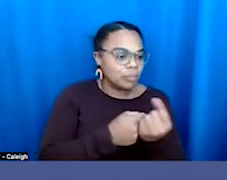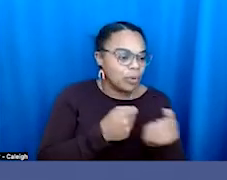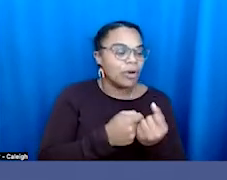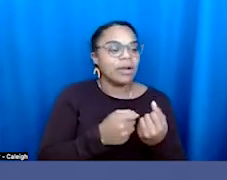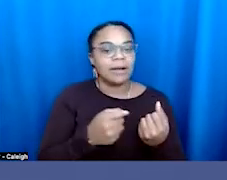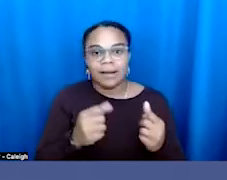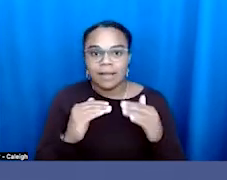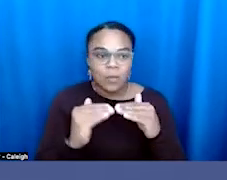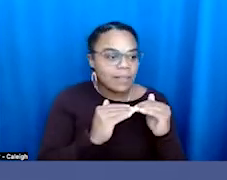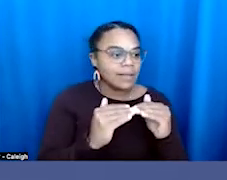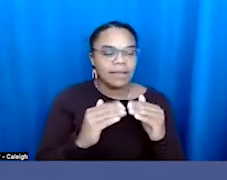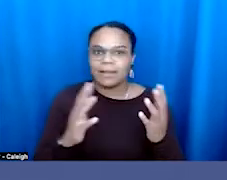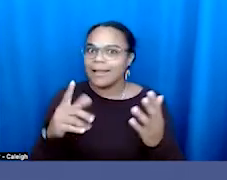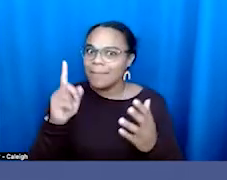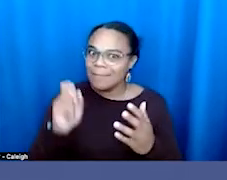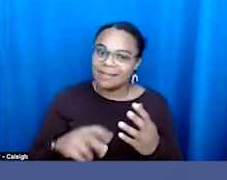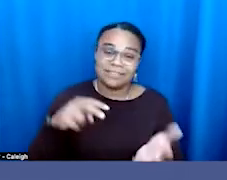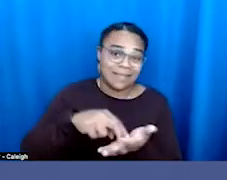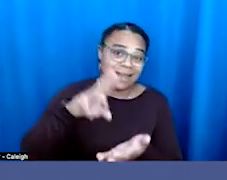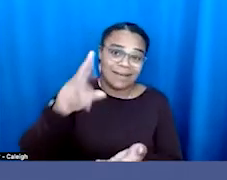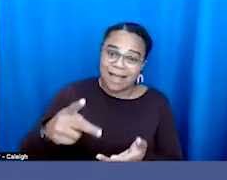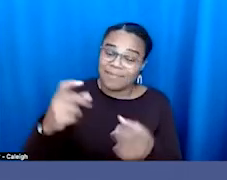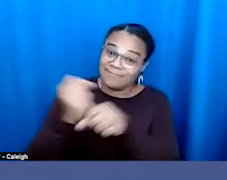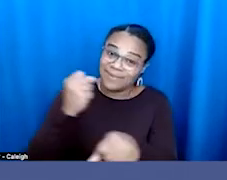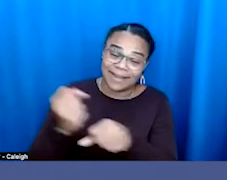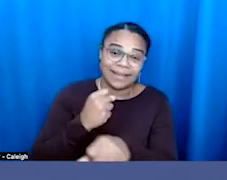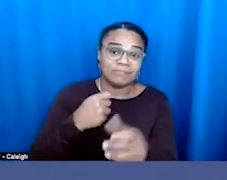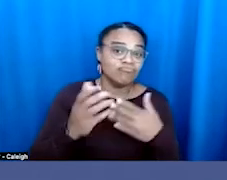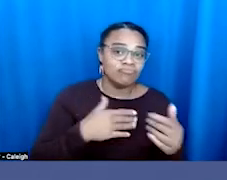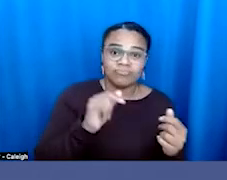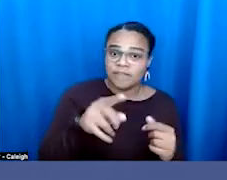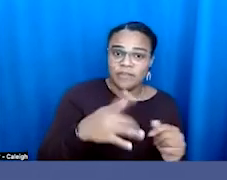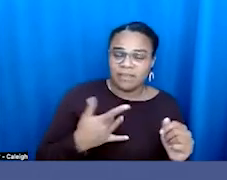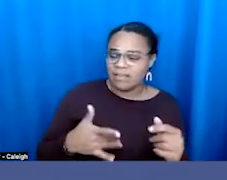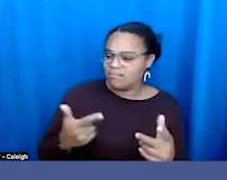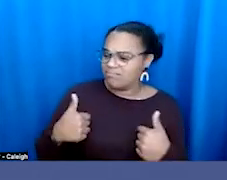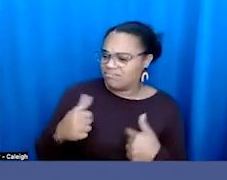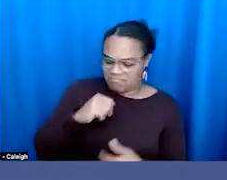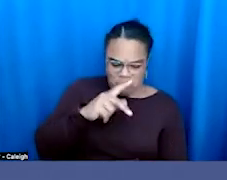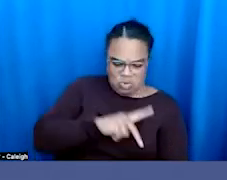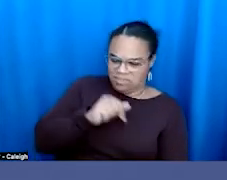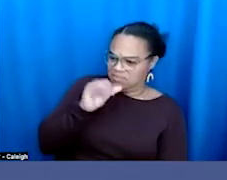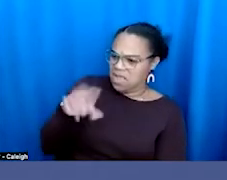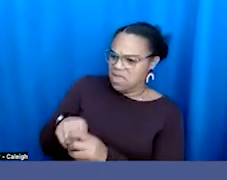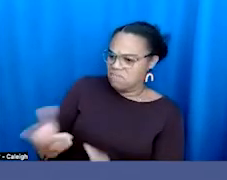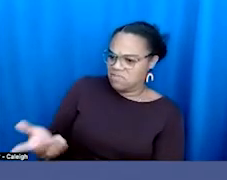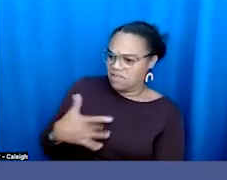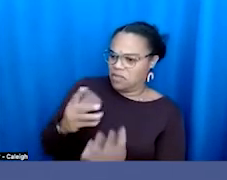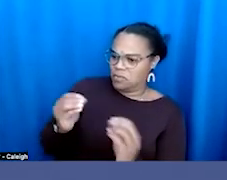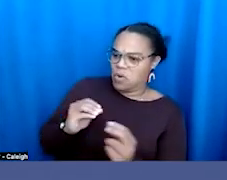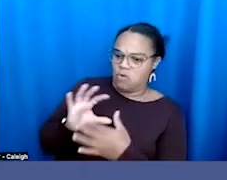have to stand up in fights where you, you may not have, feel you have a personal stake in that issue,